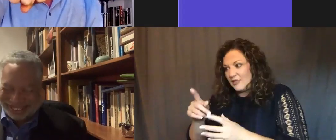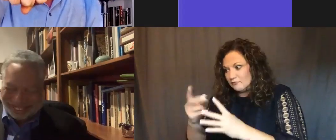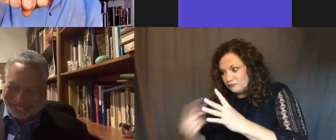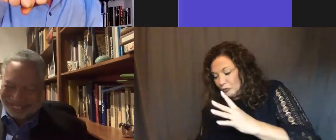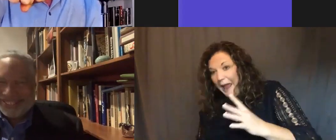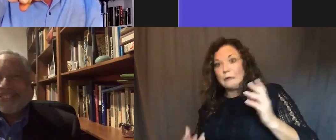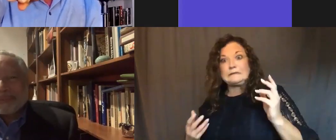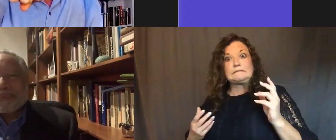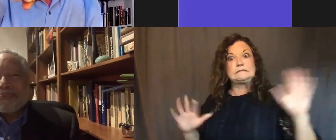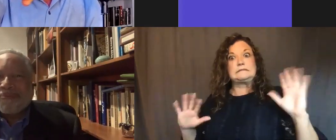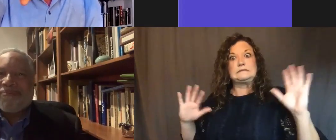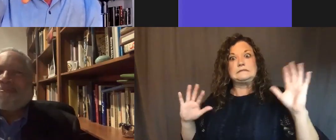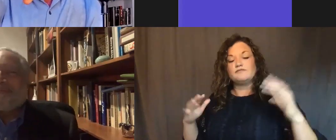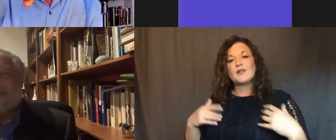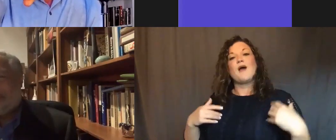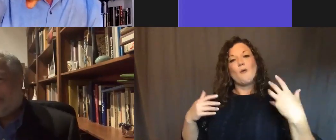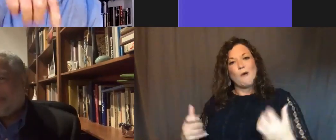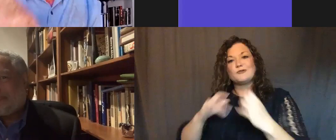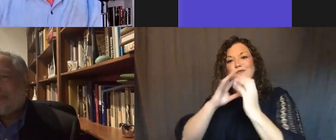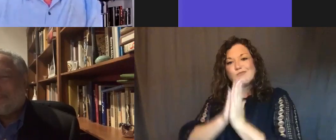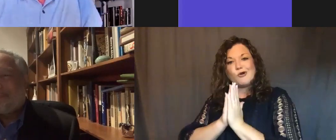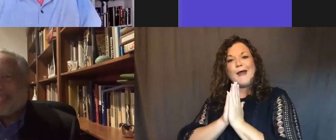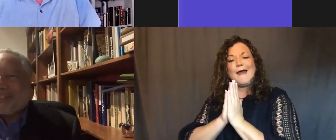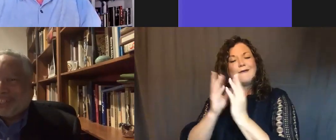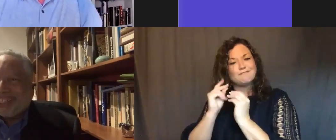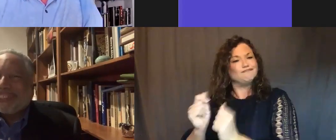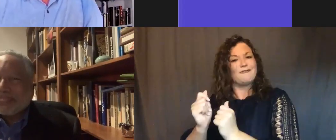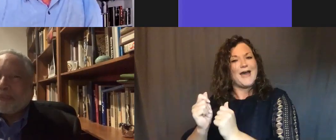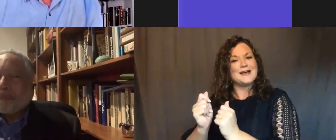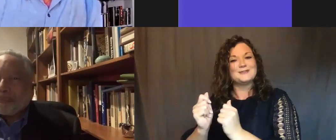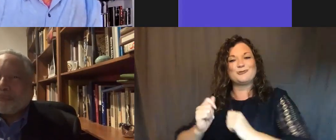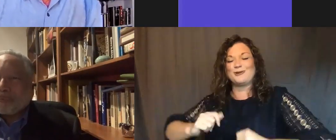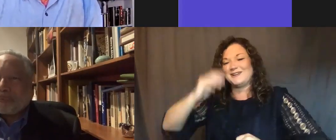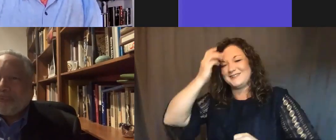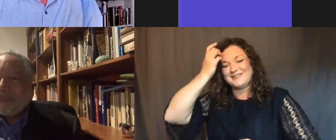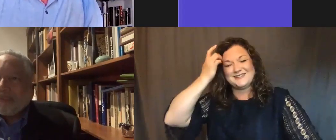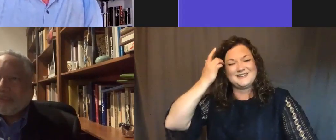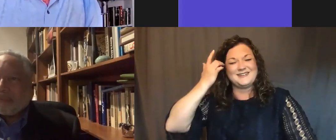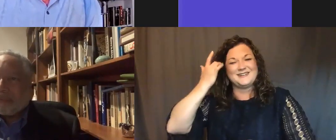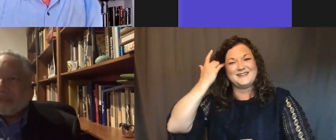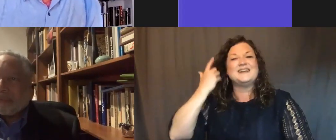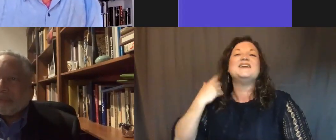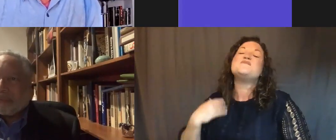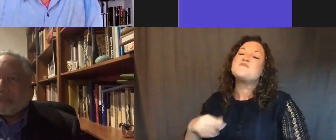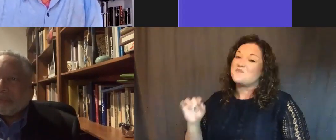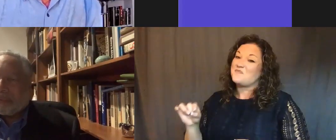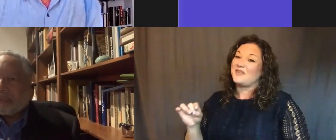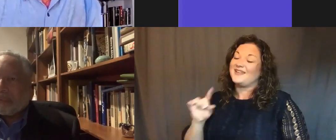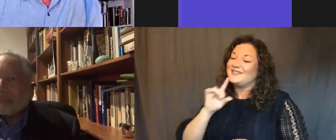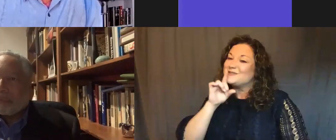So he wanted to be able to do the prayers faster. So this was an incredible